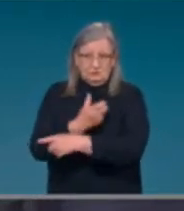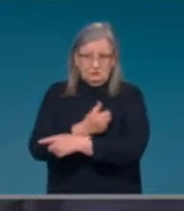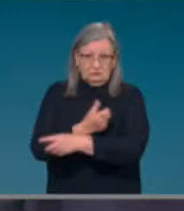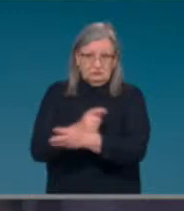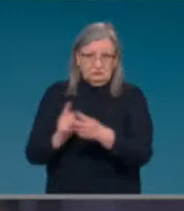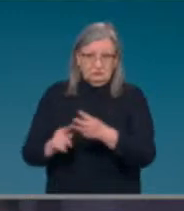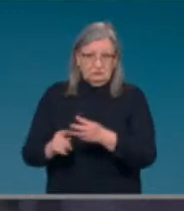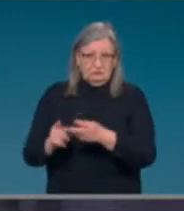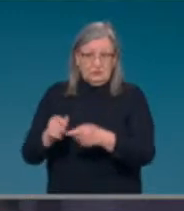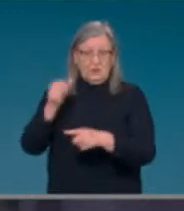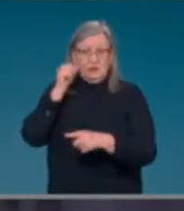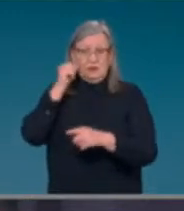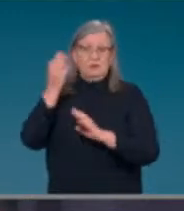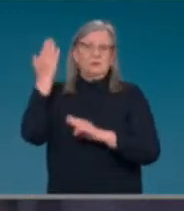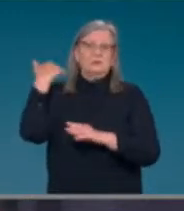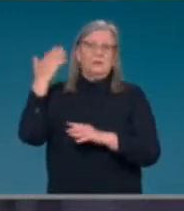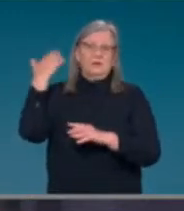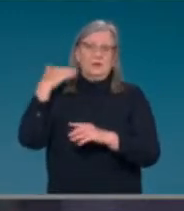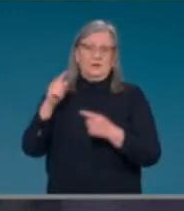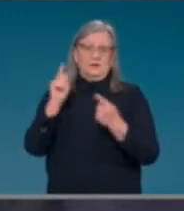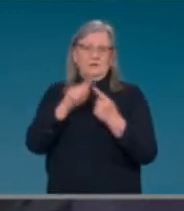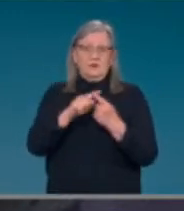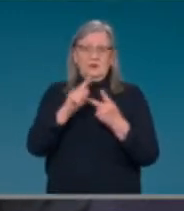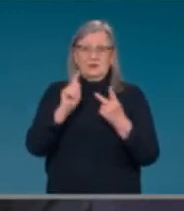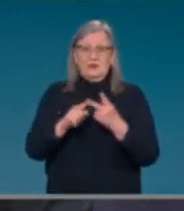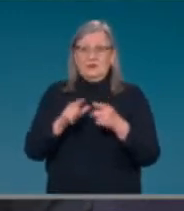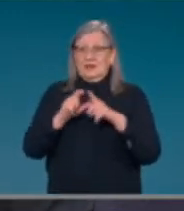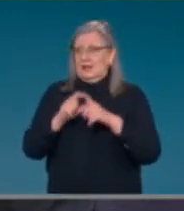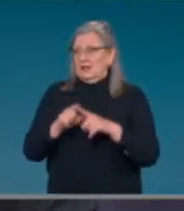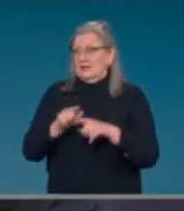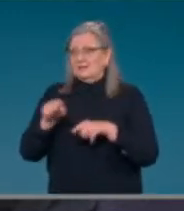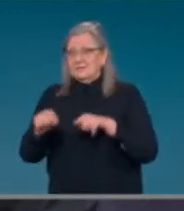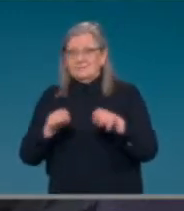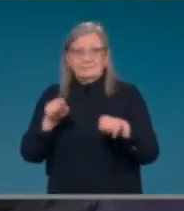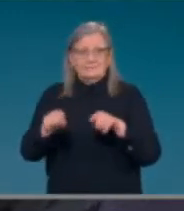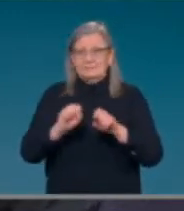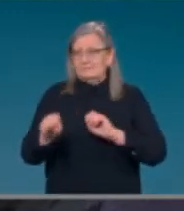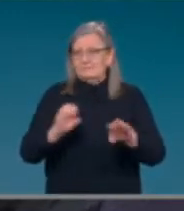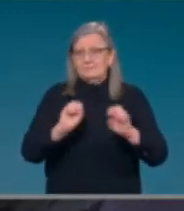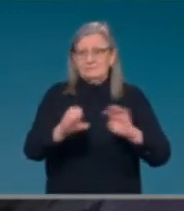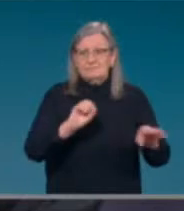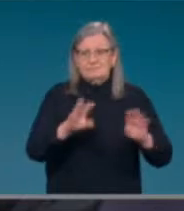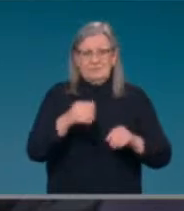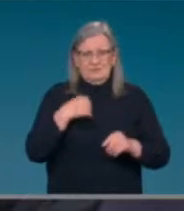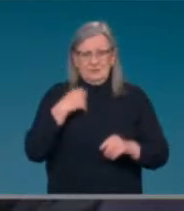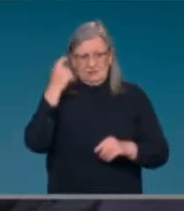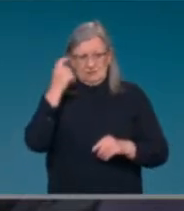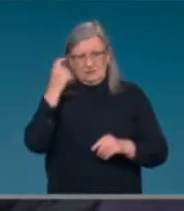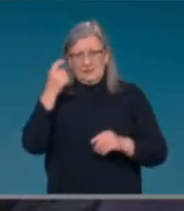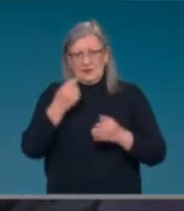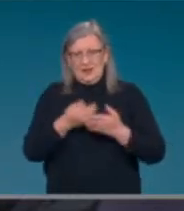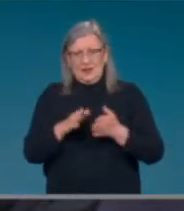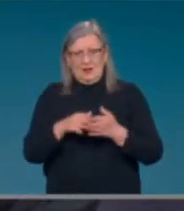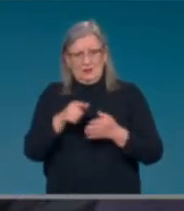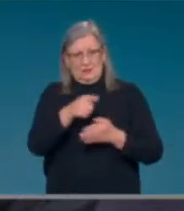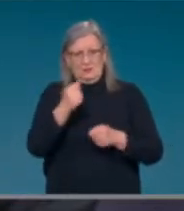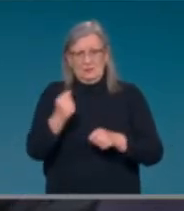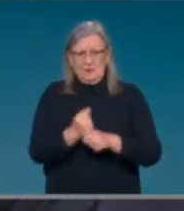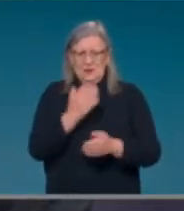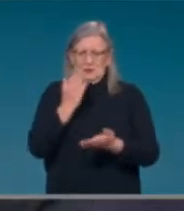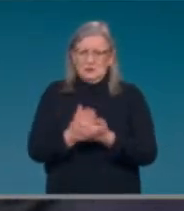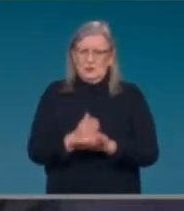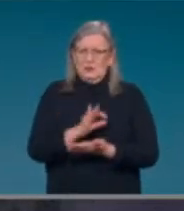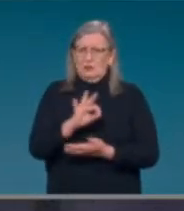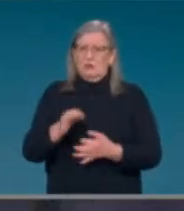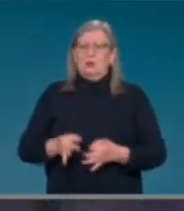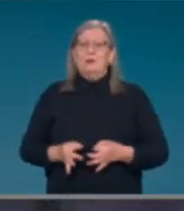vaccine rollout, what sort of lessons have been learnt from that to make sure that there isn't any sort of delays in terms of supply or getting numbers up when